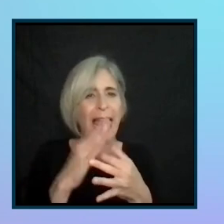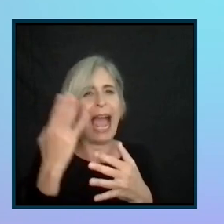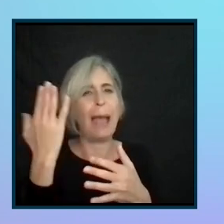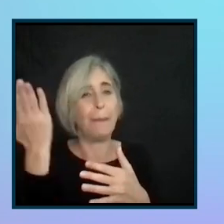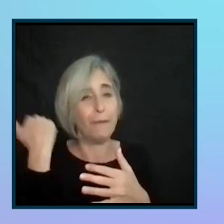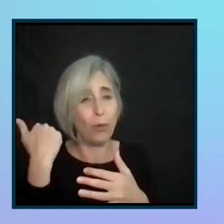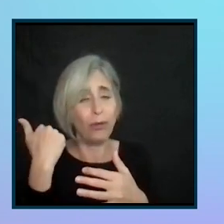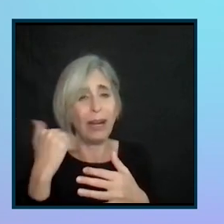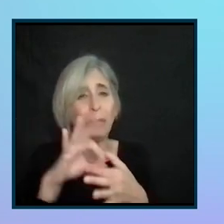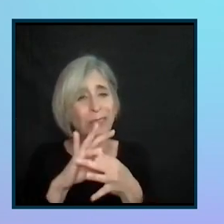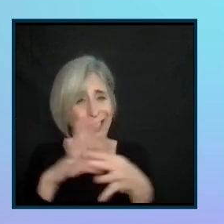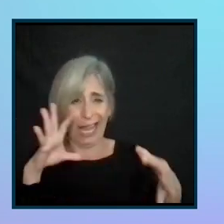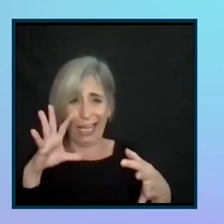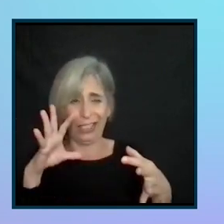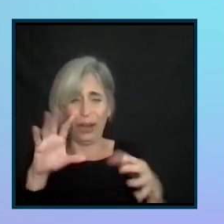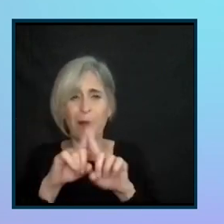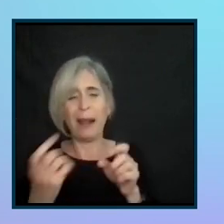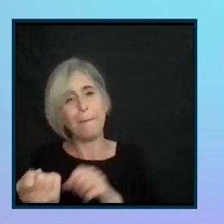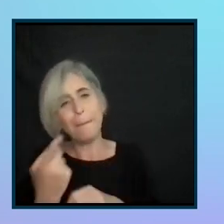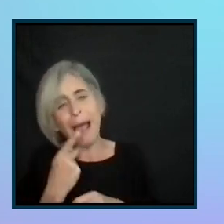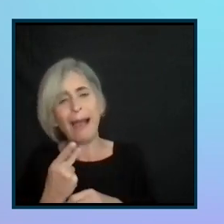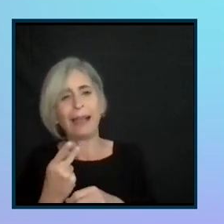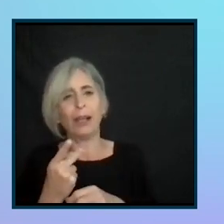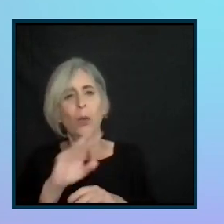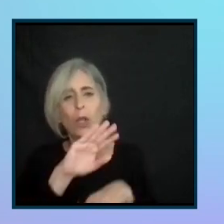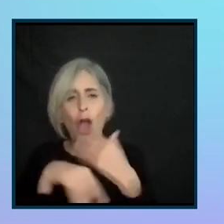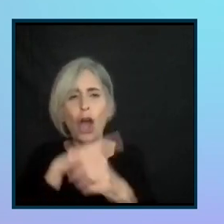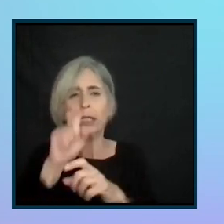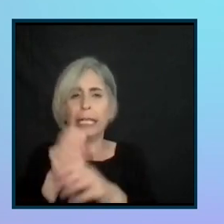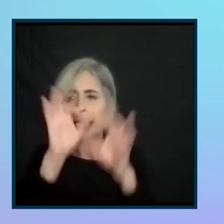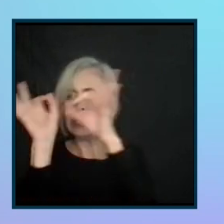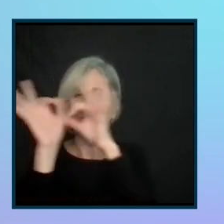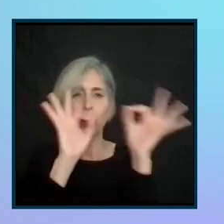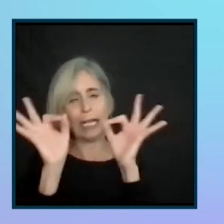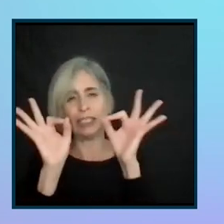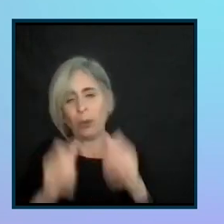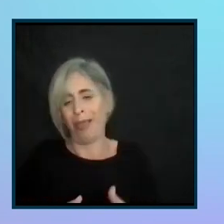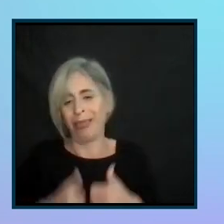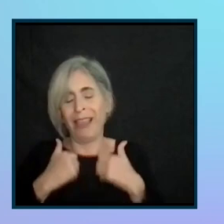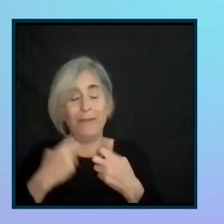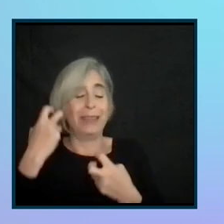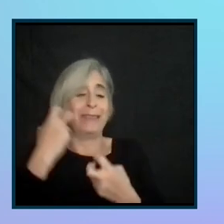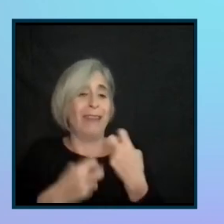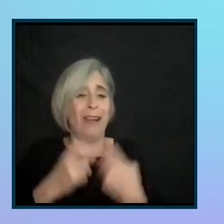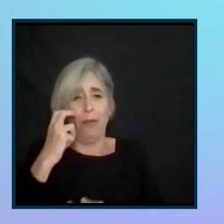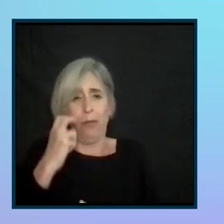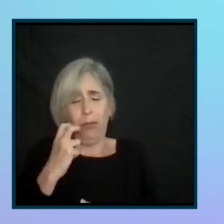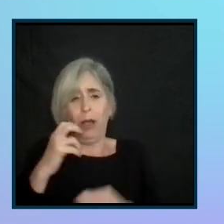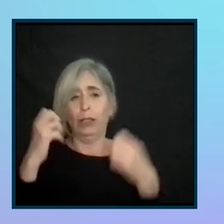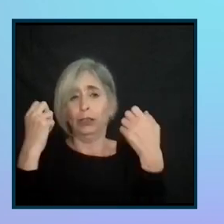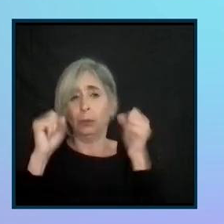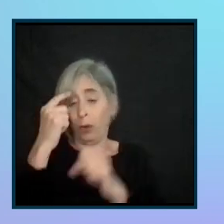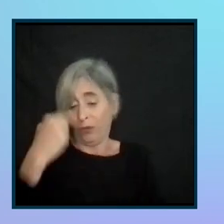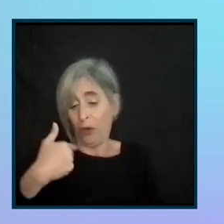closer and we all need distractions, you know, with life pandemic and sports for me is what I